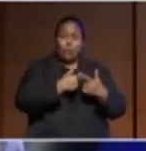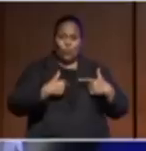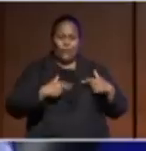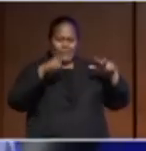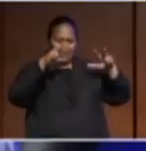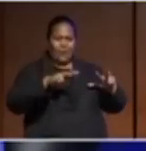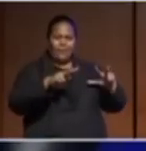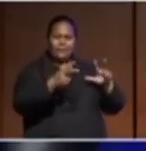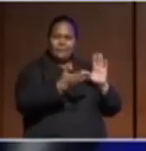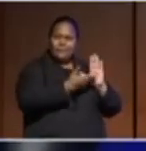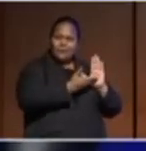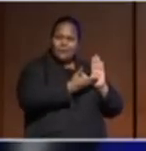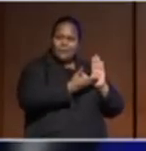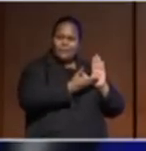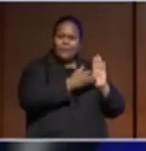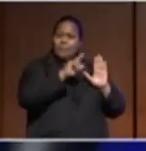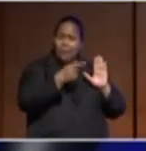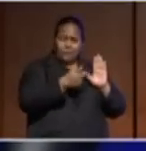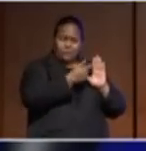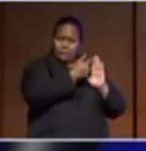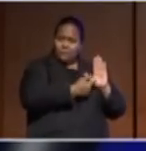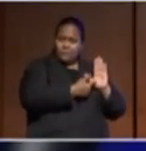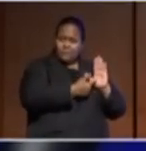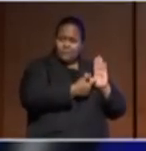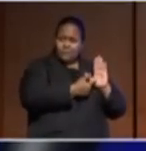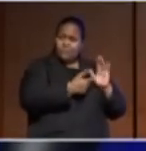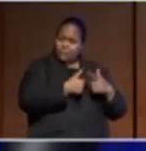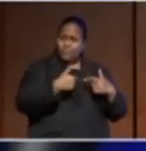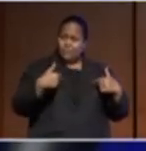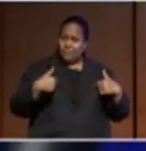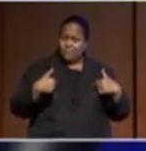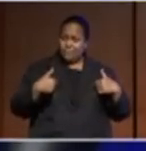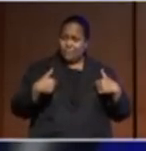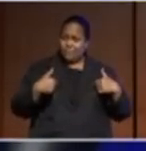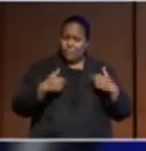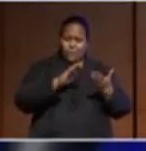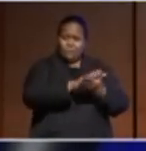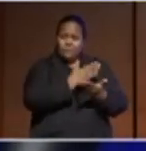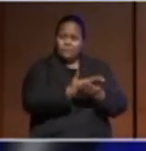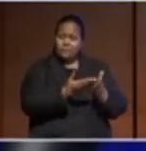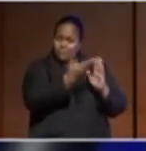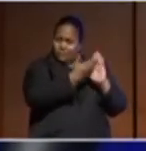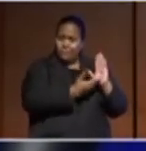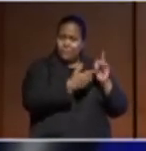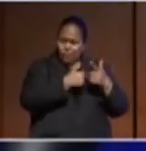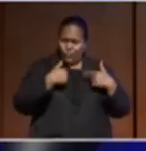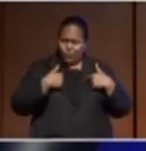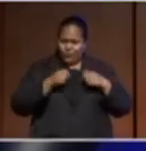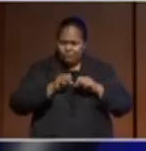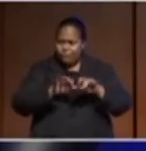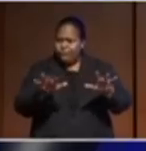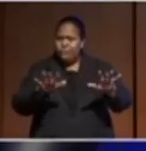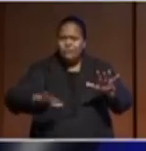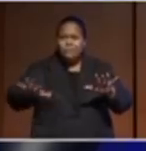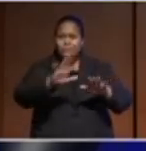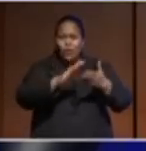But how much have we really contributed to how that is interpreted and filtered through to the